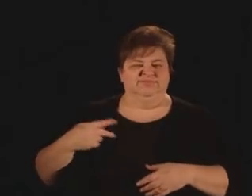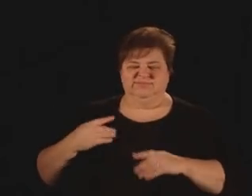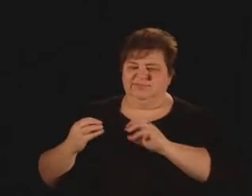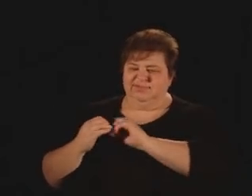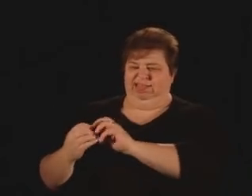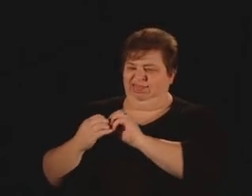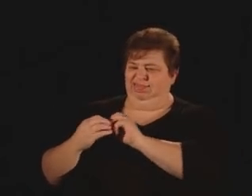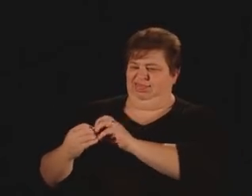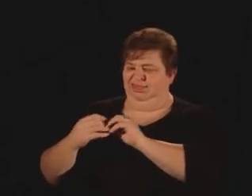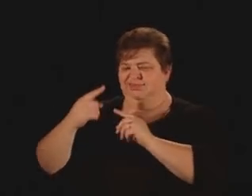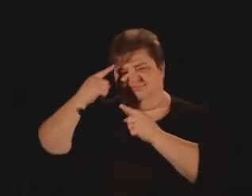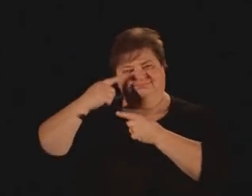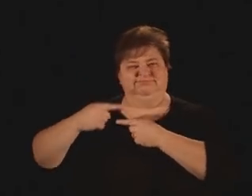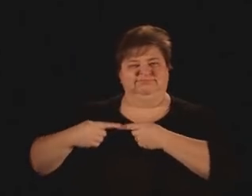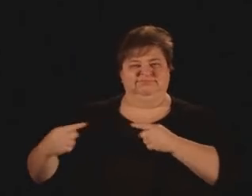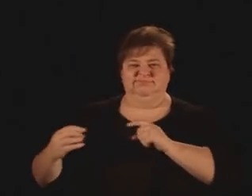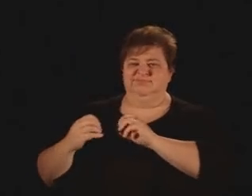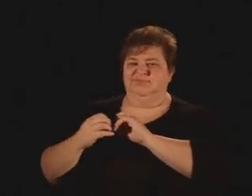you might be right.